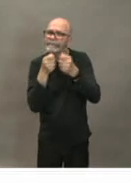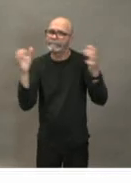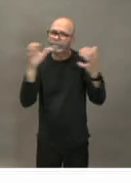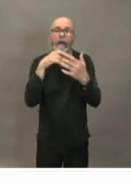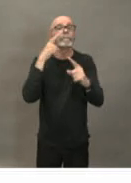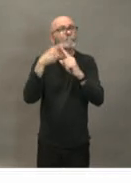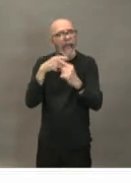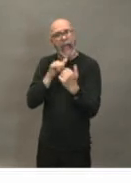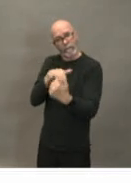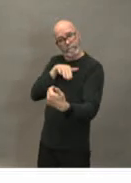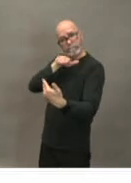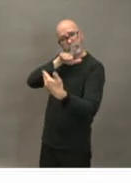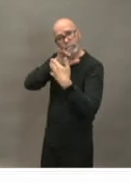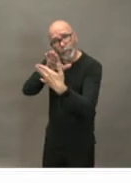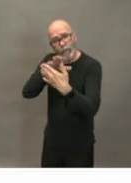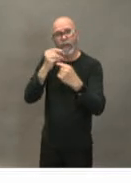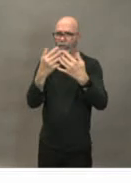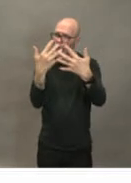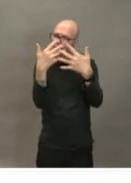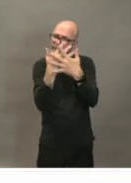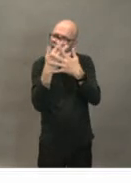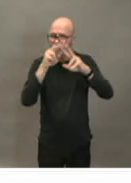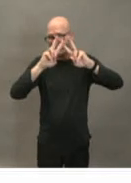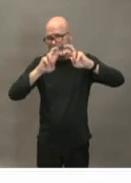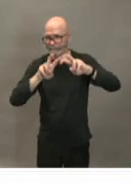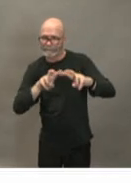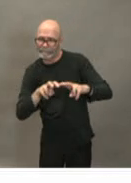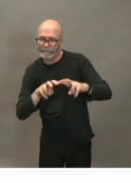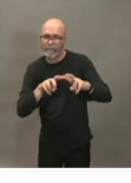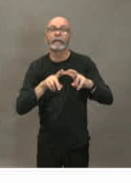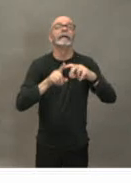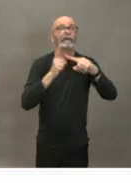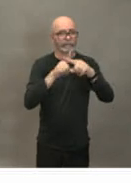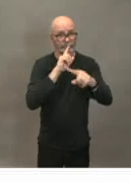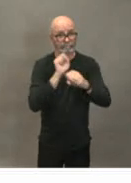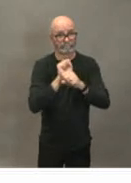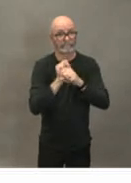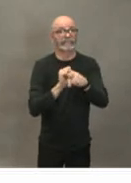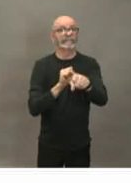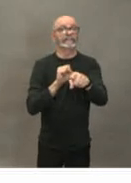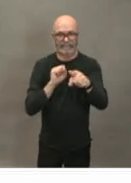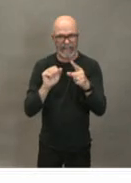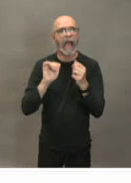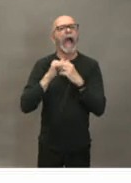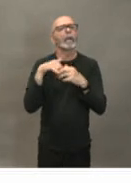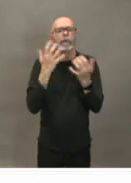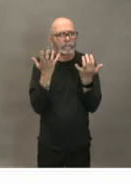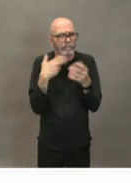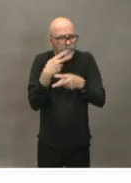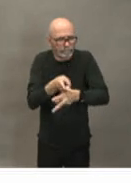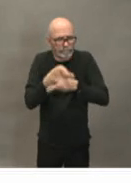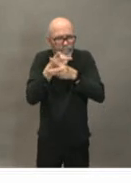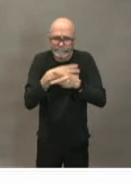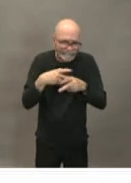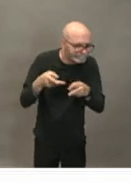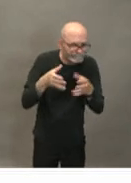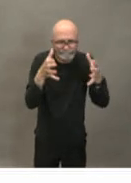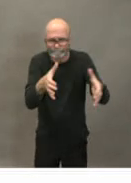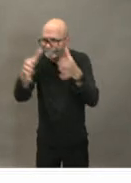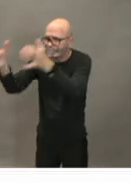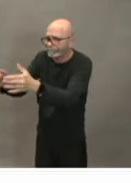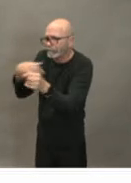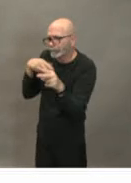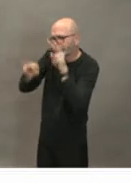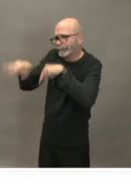testing and caring for people if they did have covet 19 starting to build the plans of how we would adjust in the